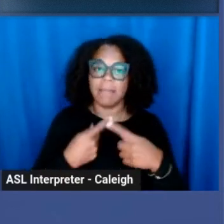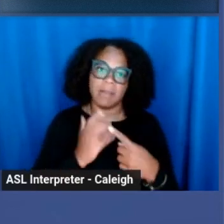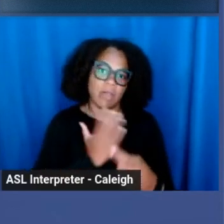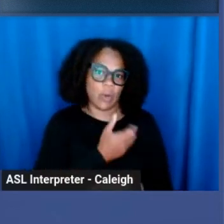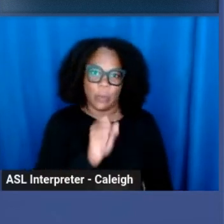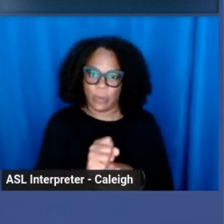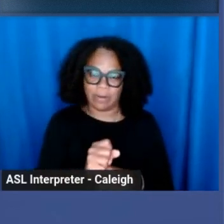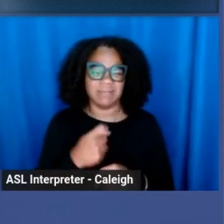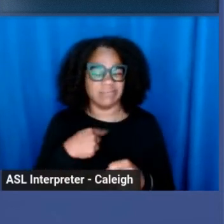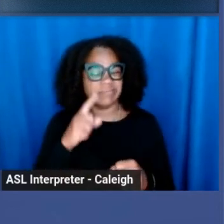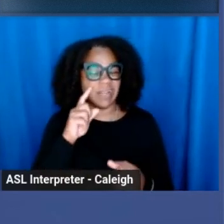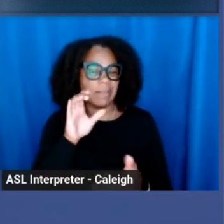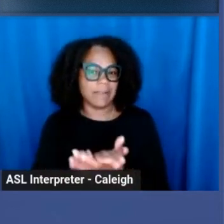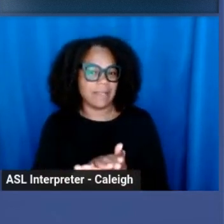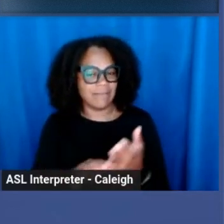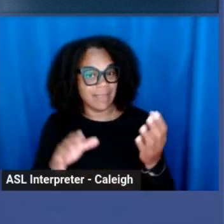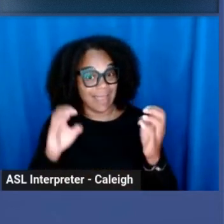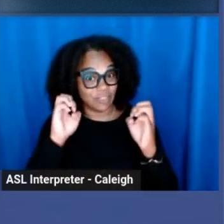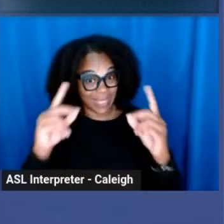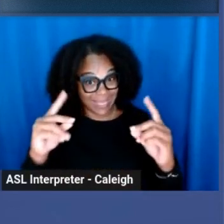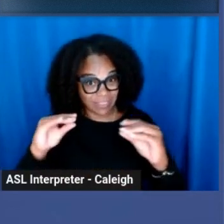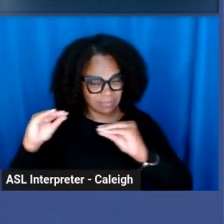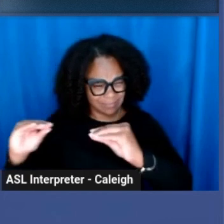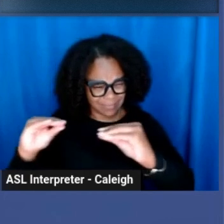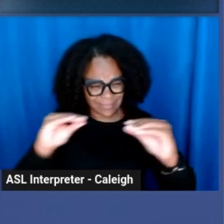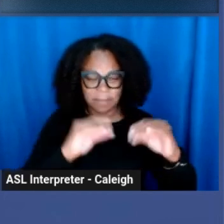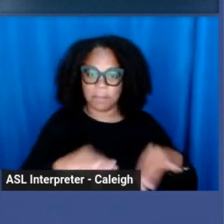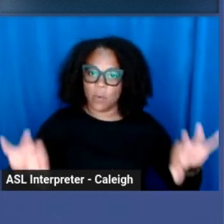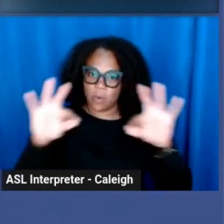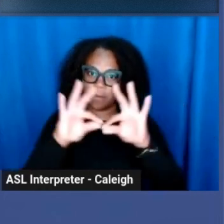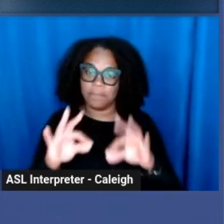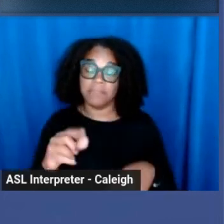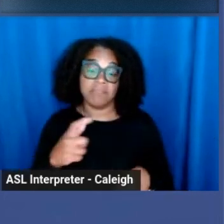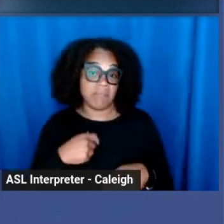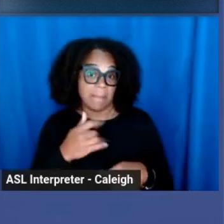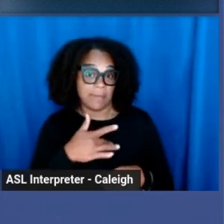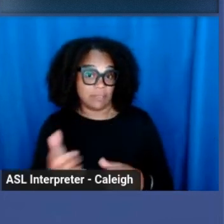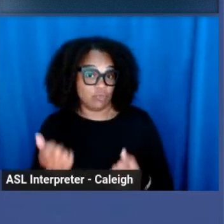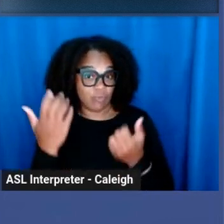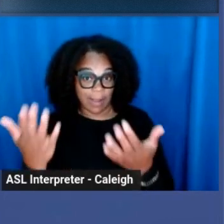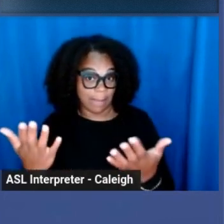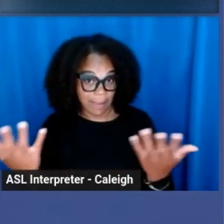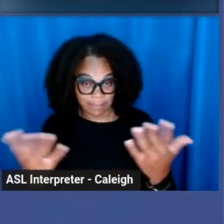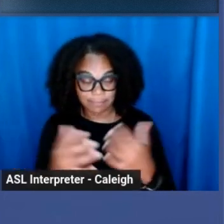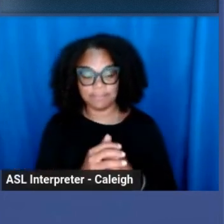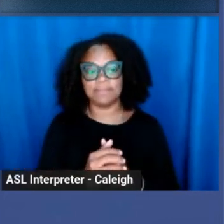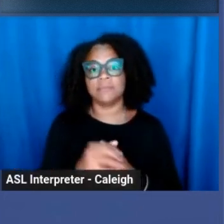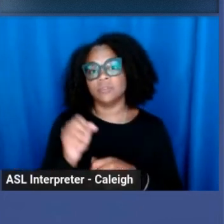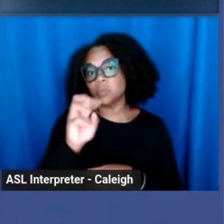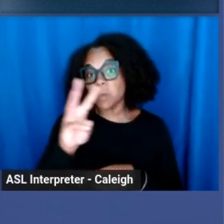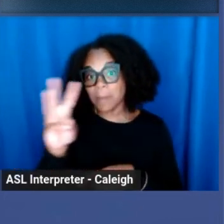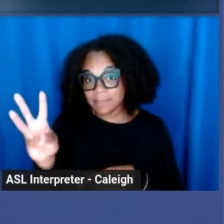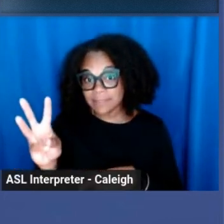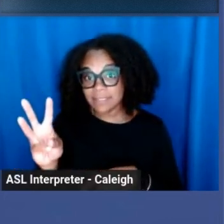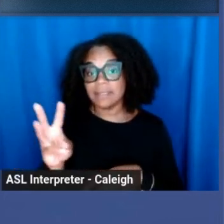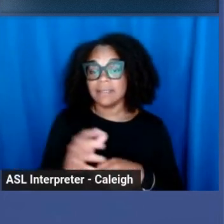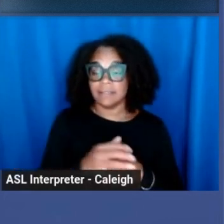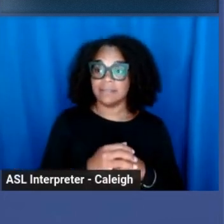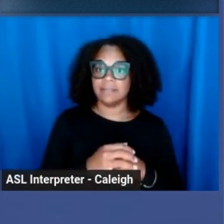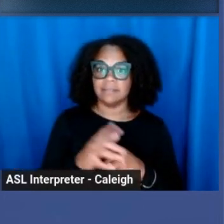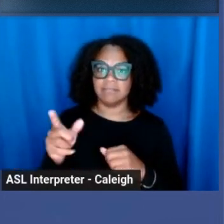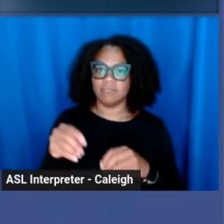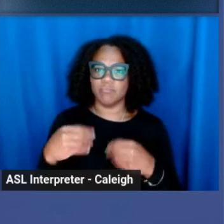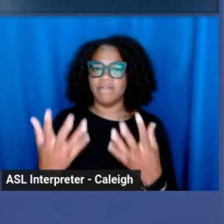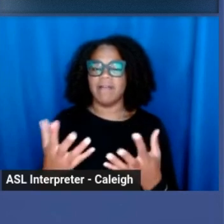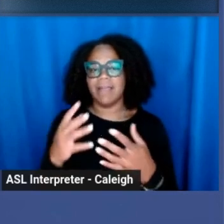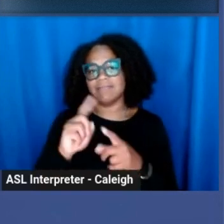believe that education is super important. Some things that I will recommend to people are websites that provide